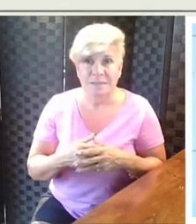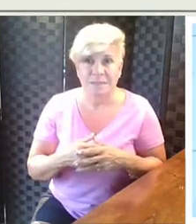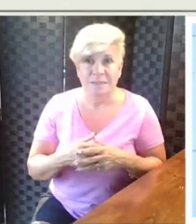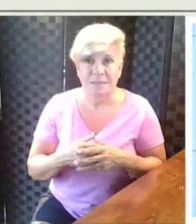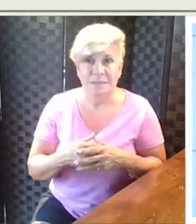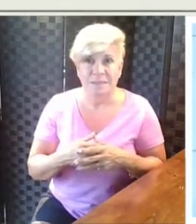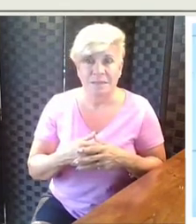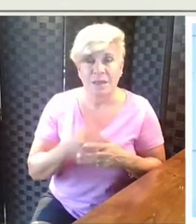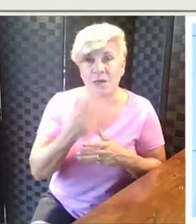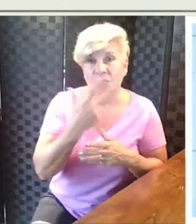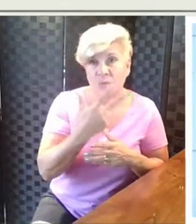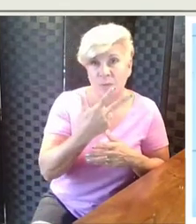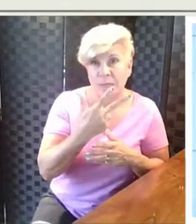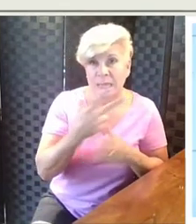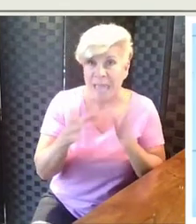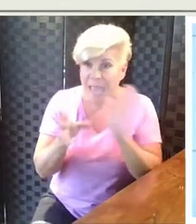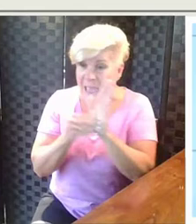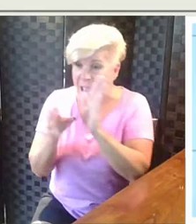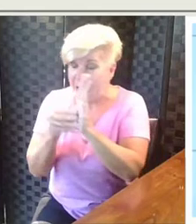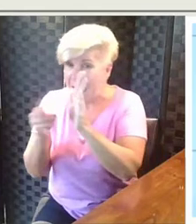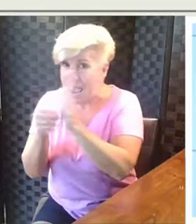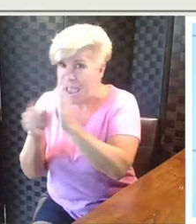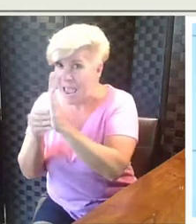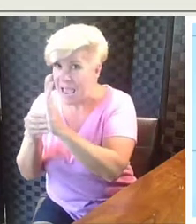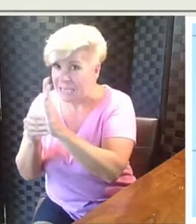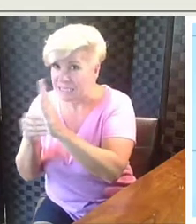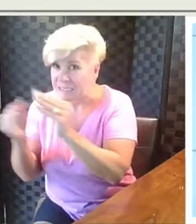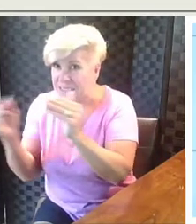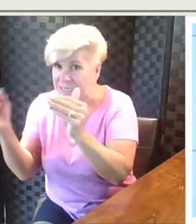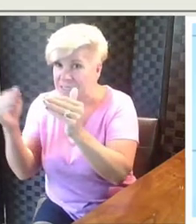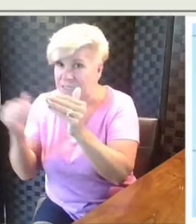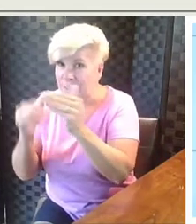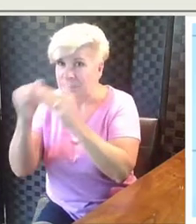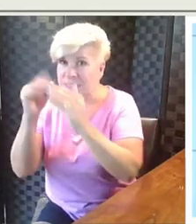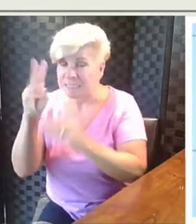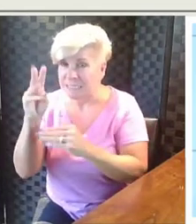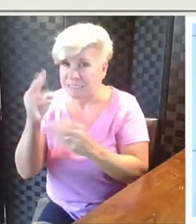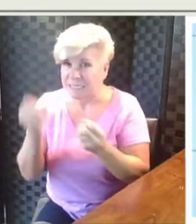If we start at three, how many do we need to add to get to sixteen?